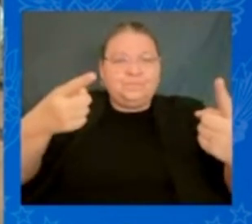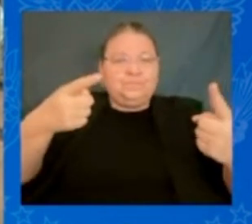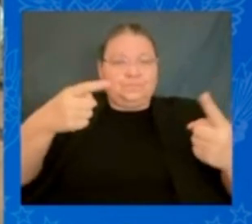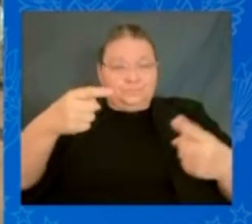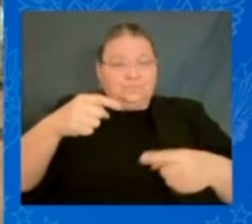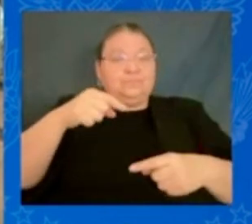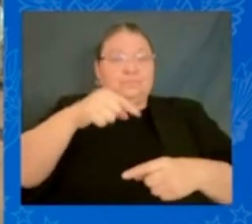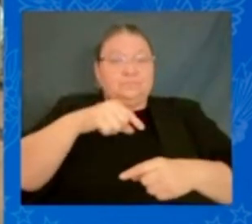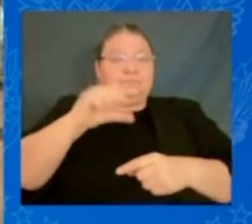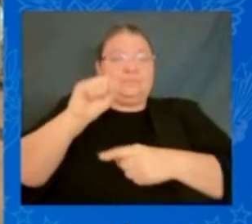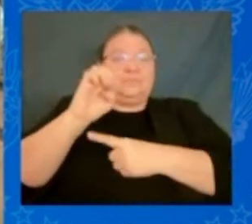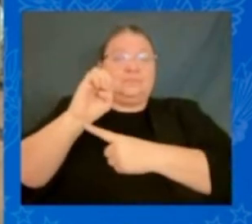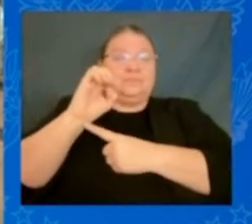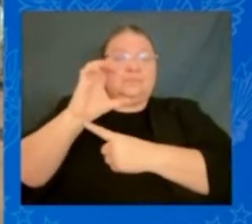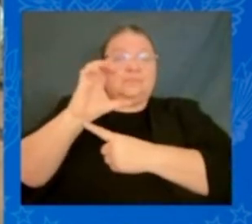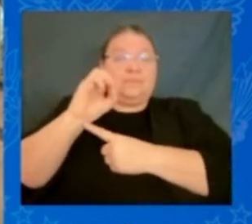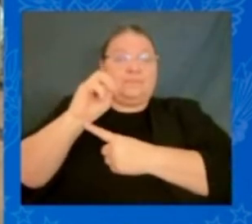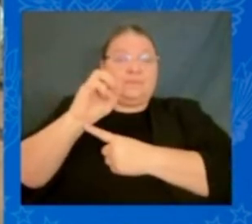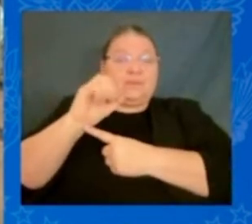There you are.